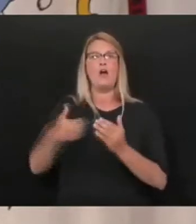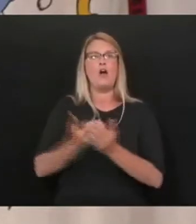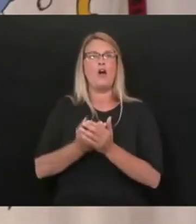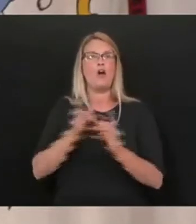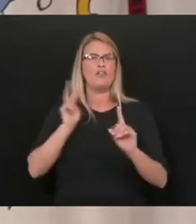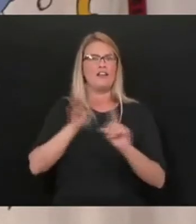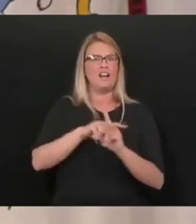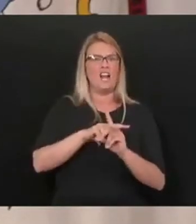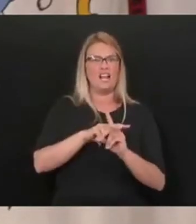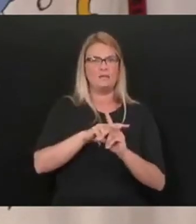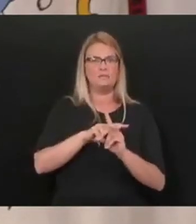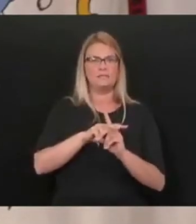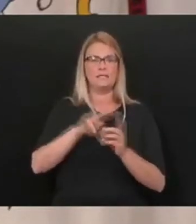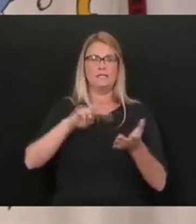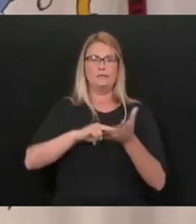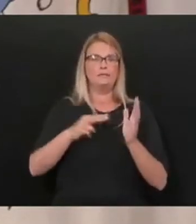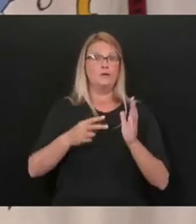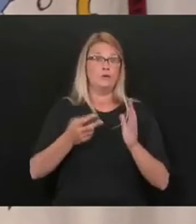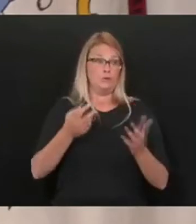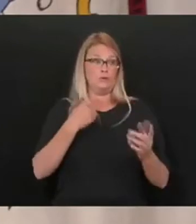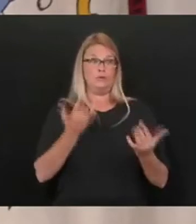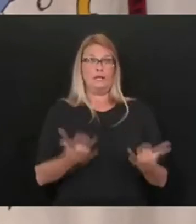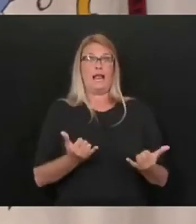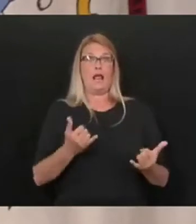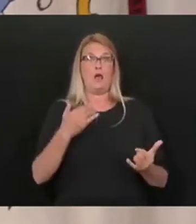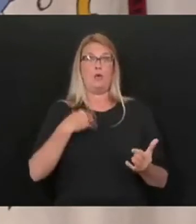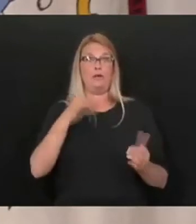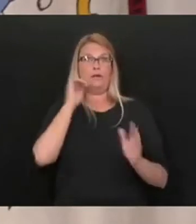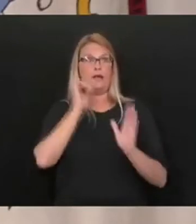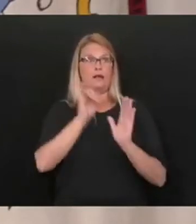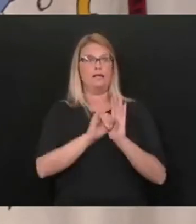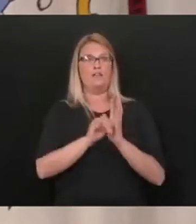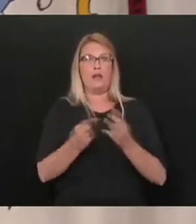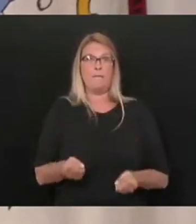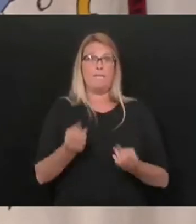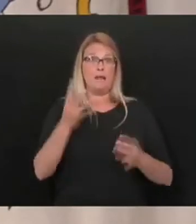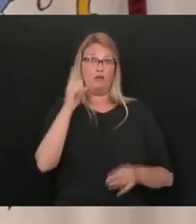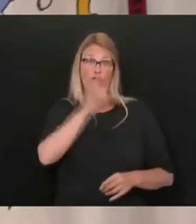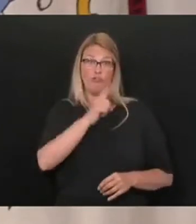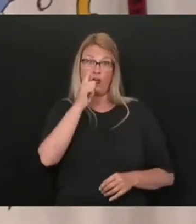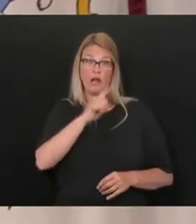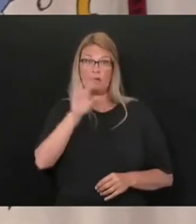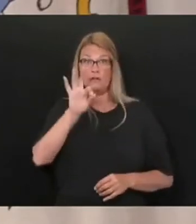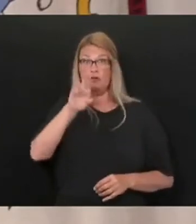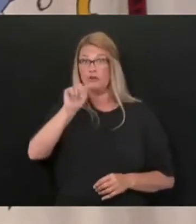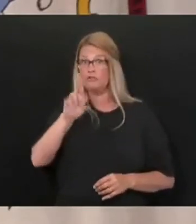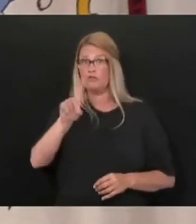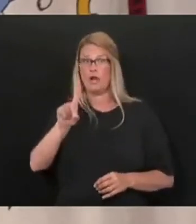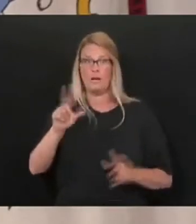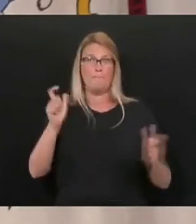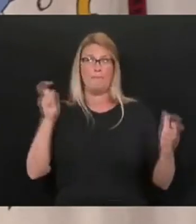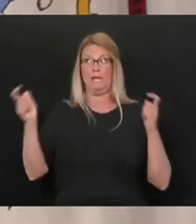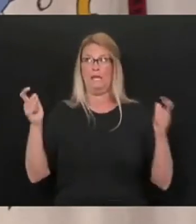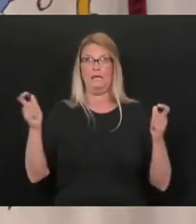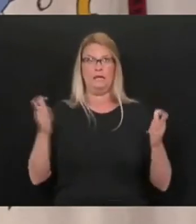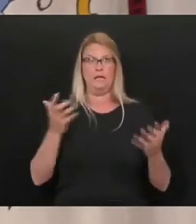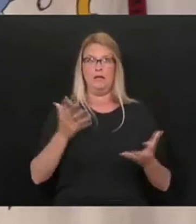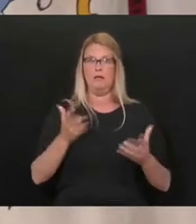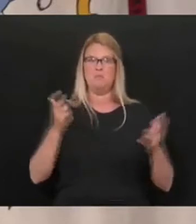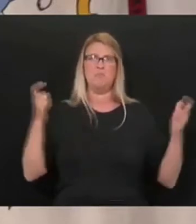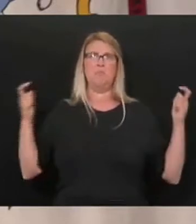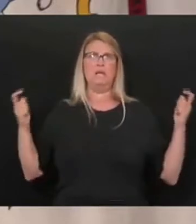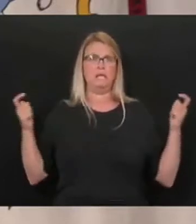in that are just flat out fraudulent. I think he's going to tell you that I don't know, it's a gigantic number, maybe thirty nine thousand